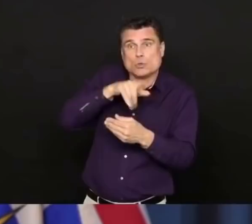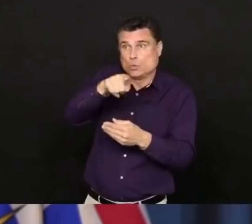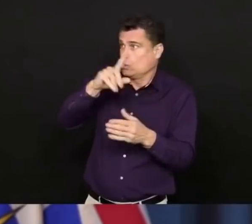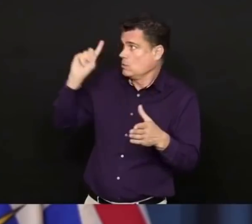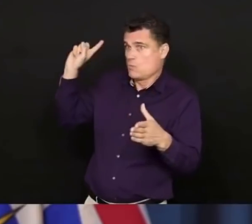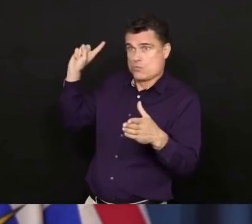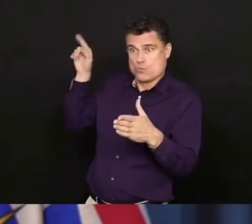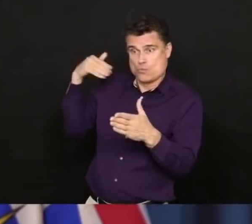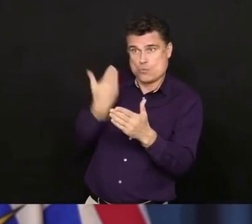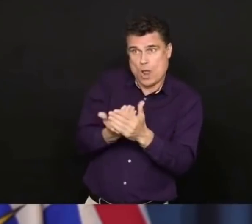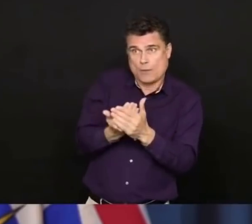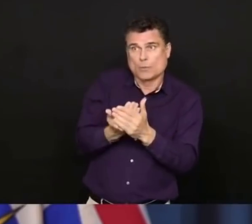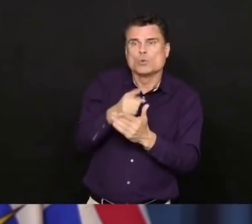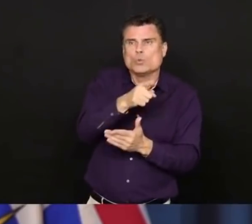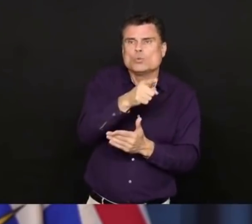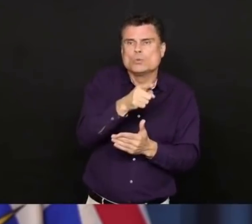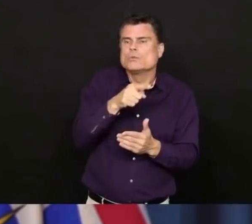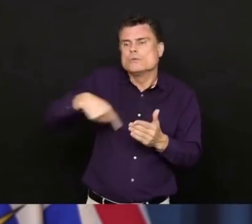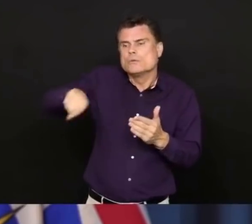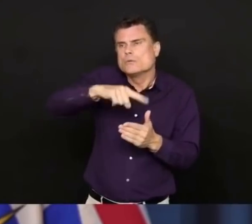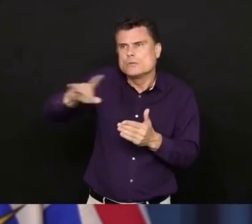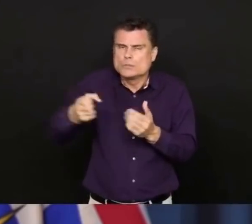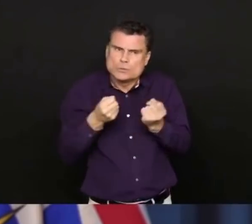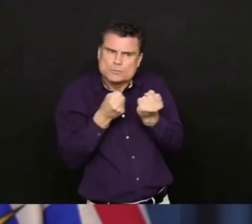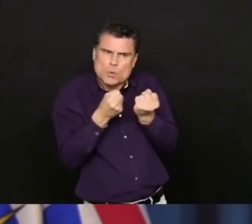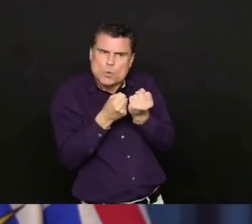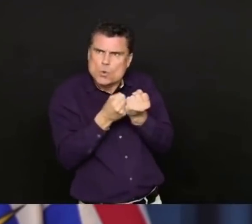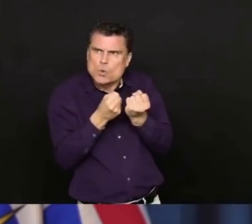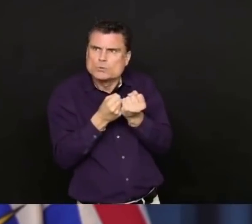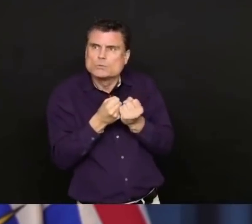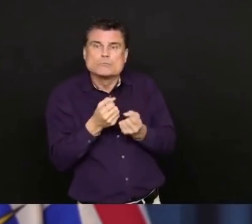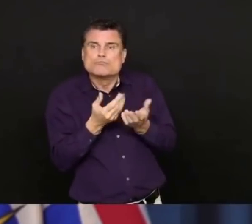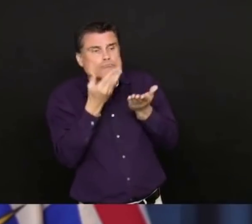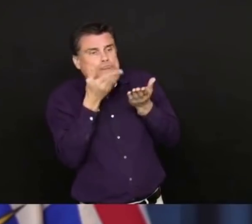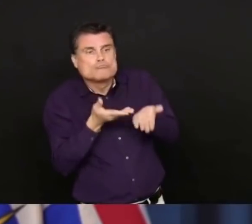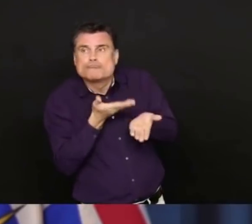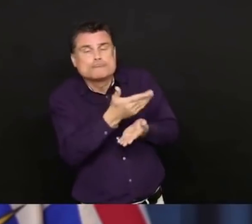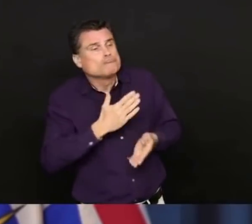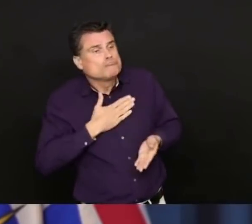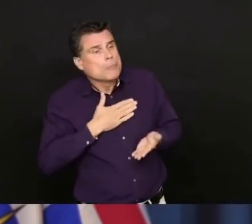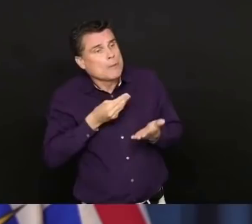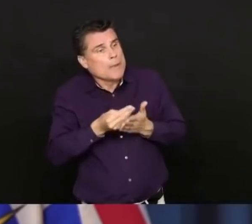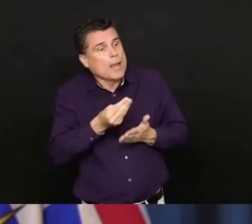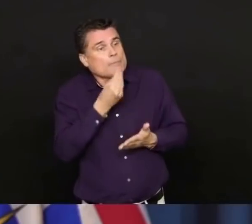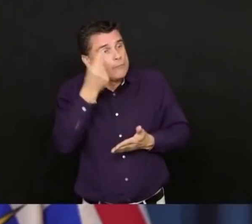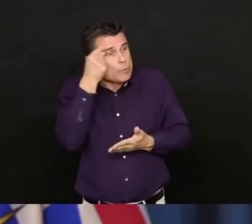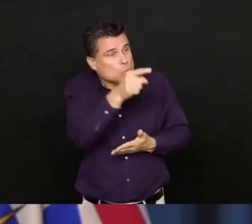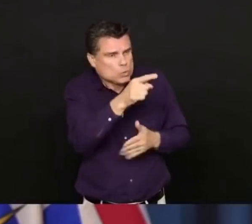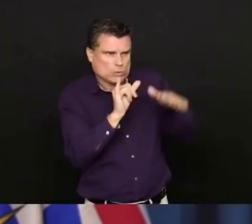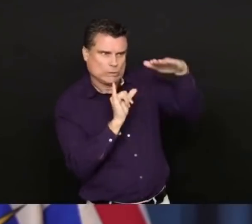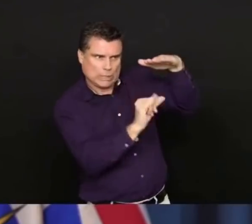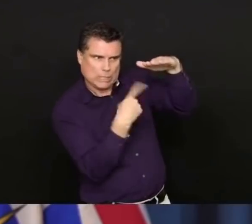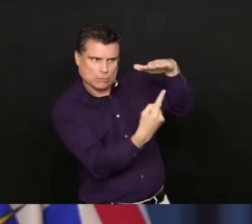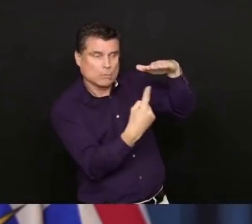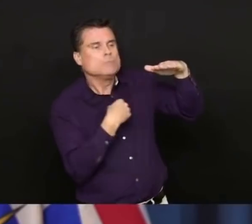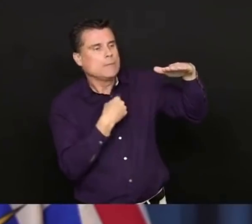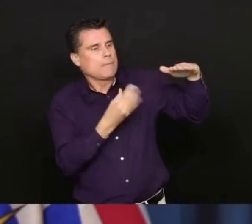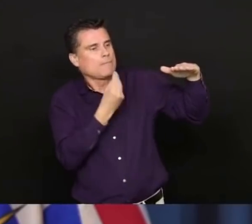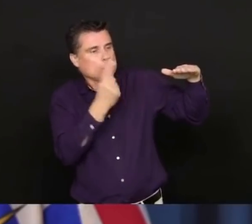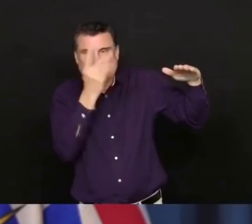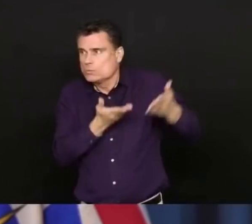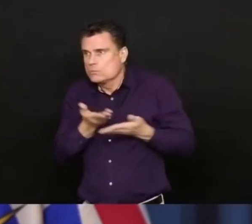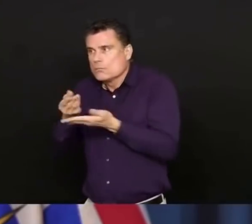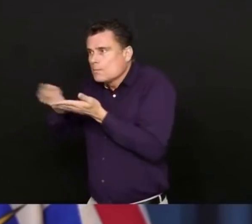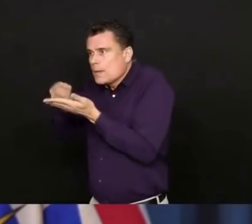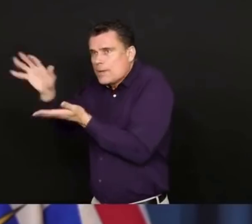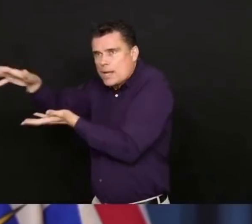if you have a loved one, a family member, or somebody in your community that is coming home, we need to do what we can to support them so that